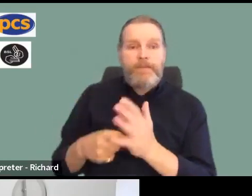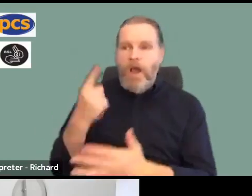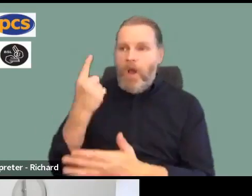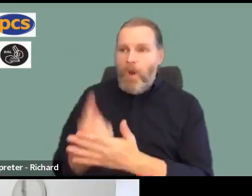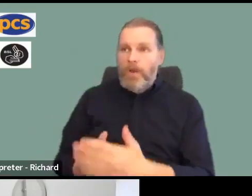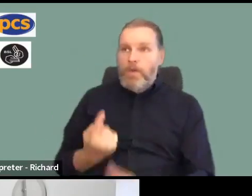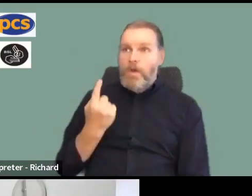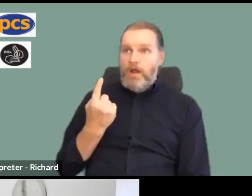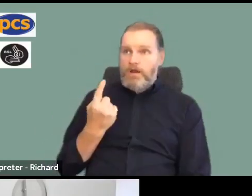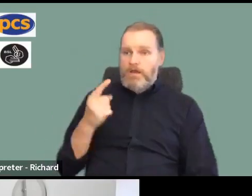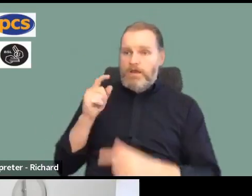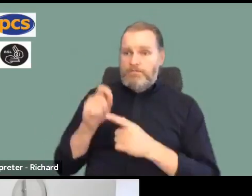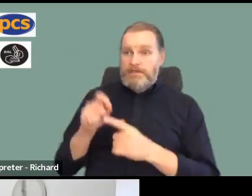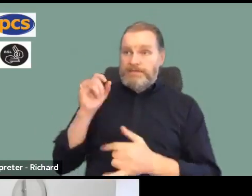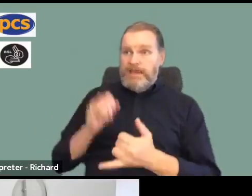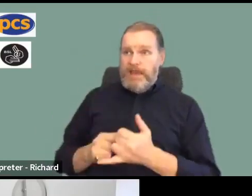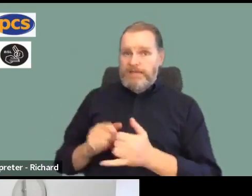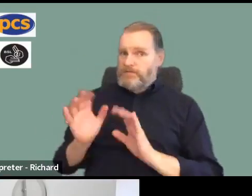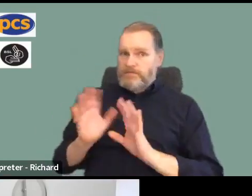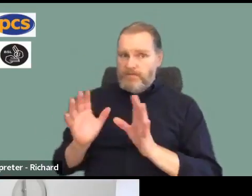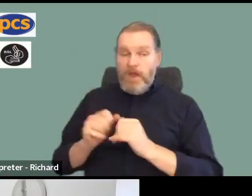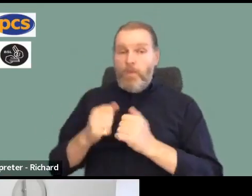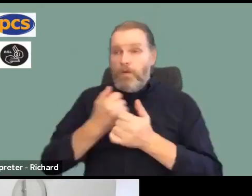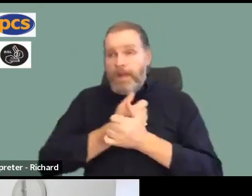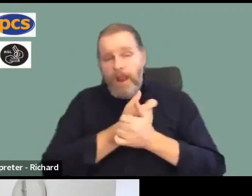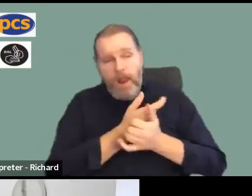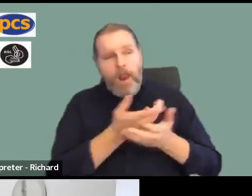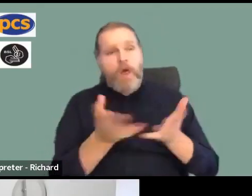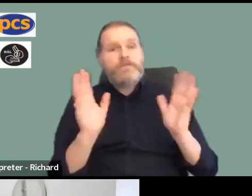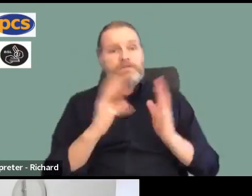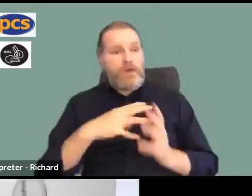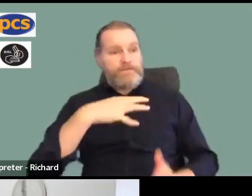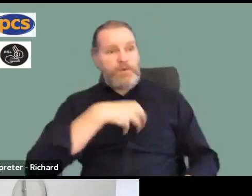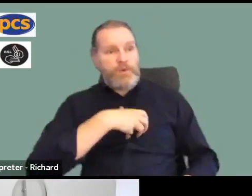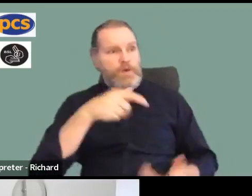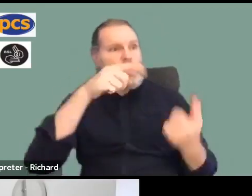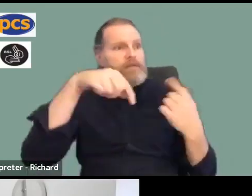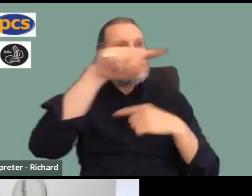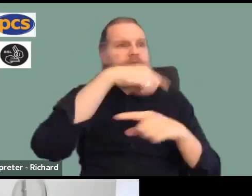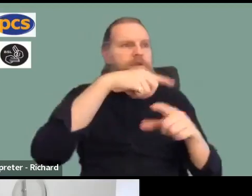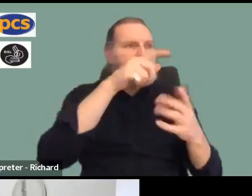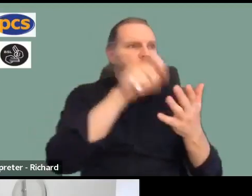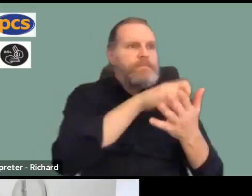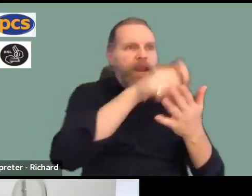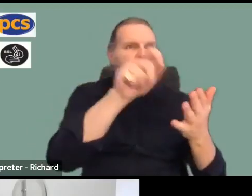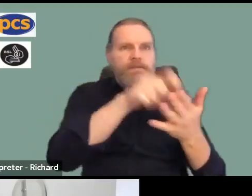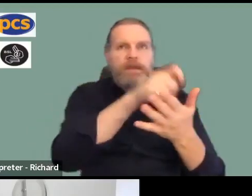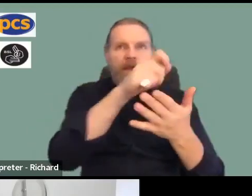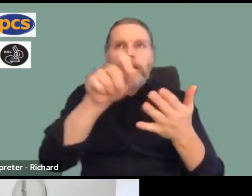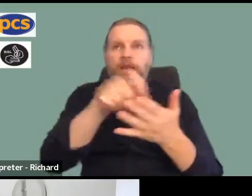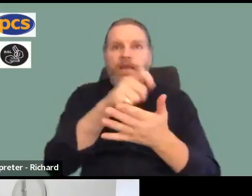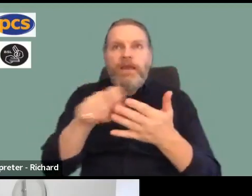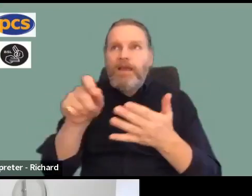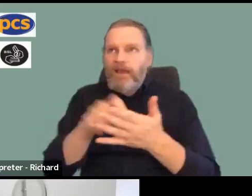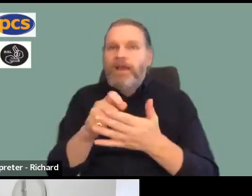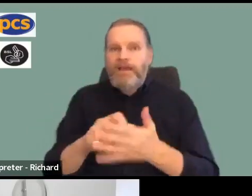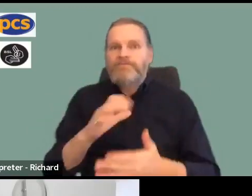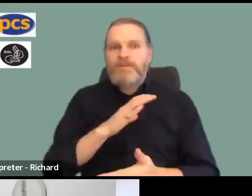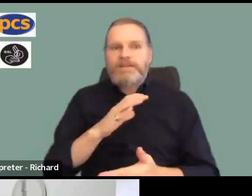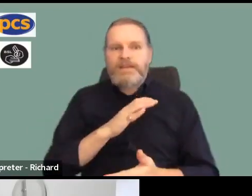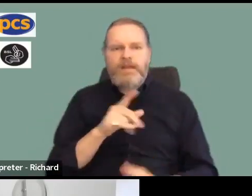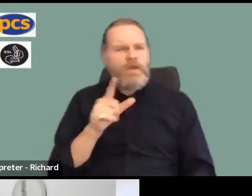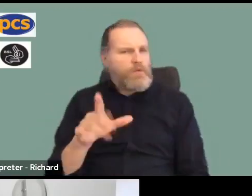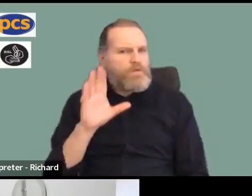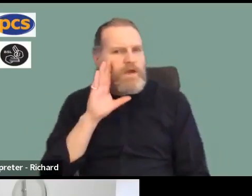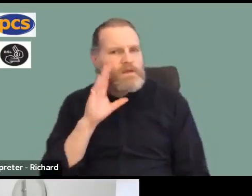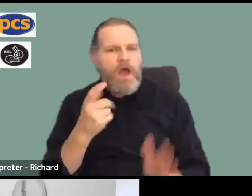likely to be one of many unions in the public sector moving to ballots. Of course, already we will have seen in recent weeks, the RMT